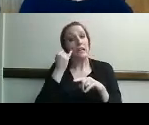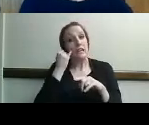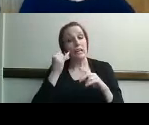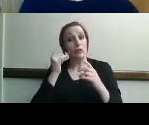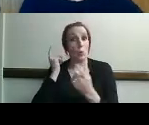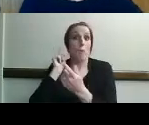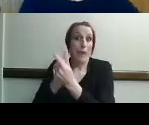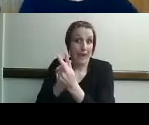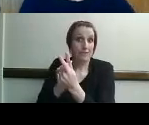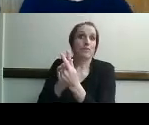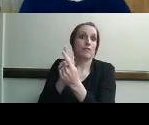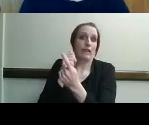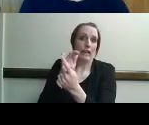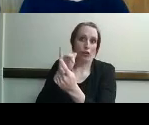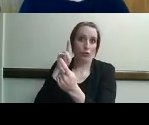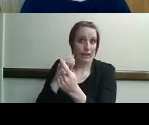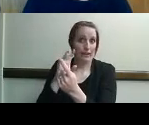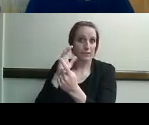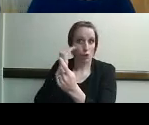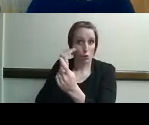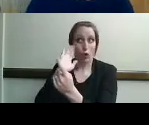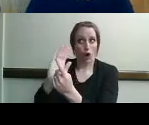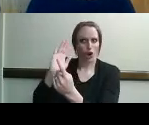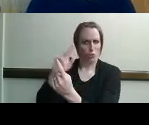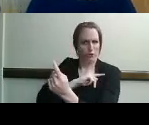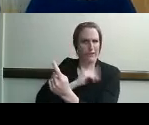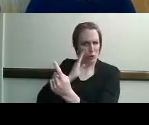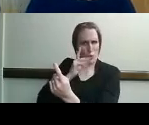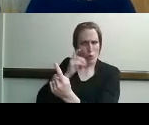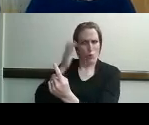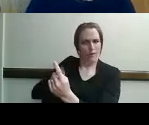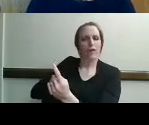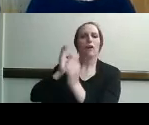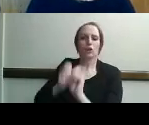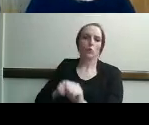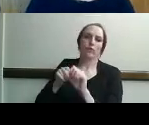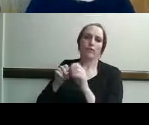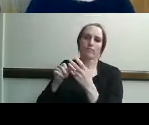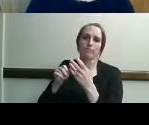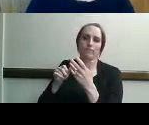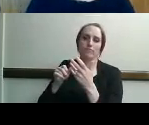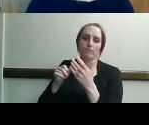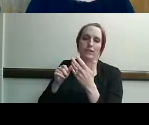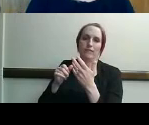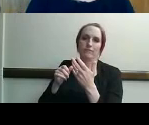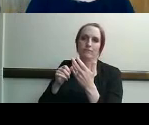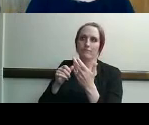you knew her personally you could probably speak to how her vision and her hearing were fighting each